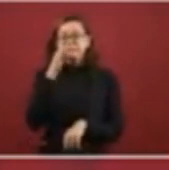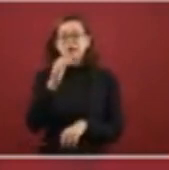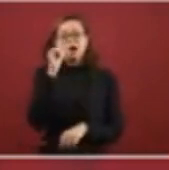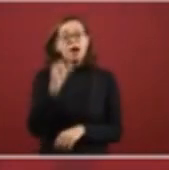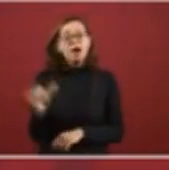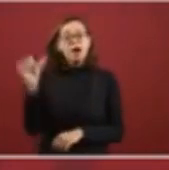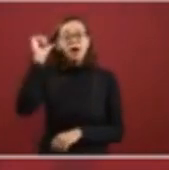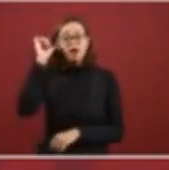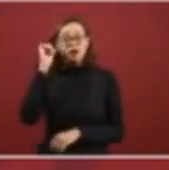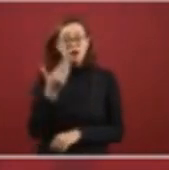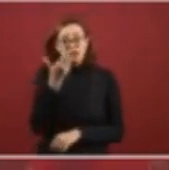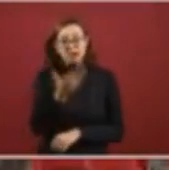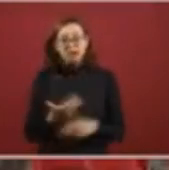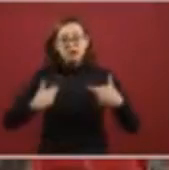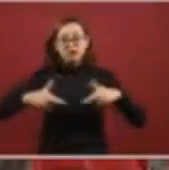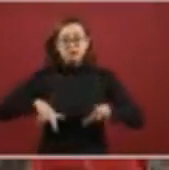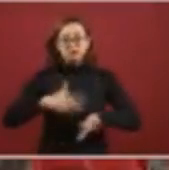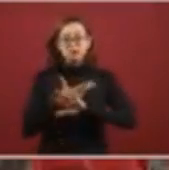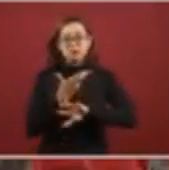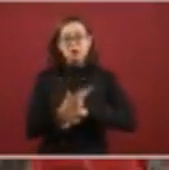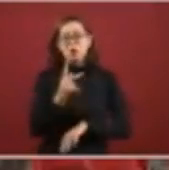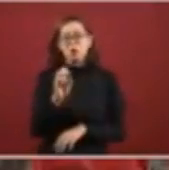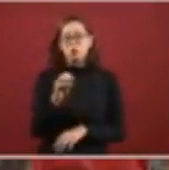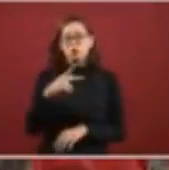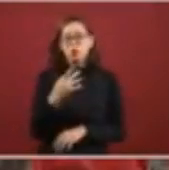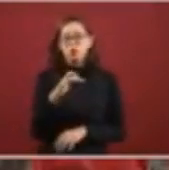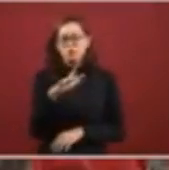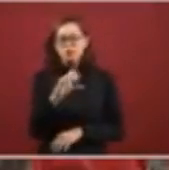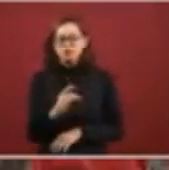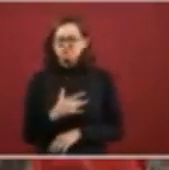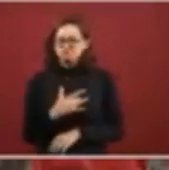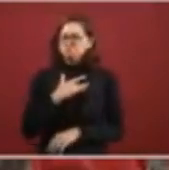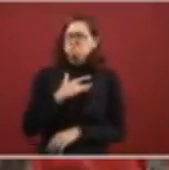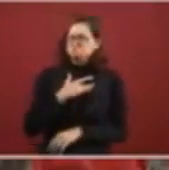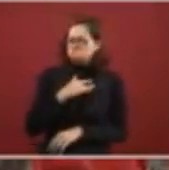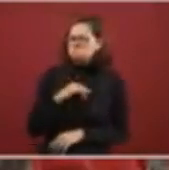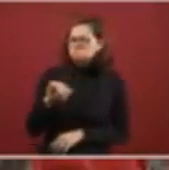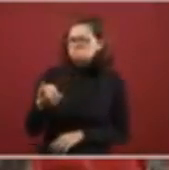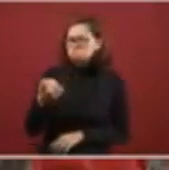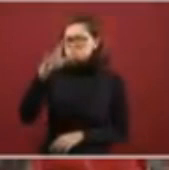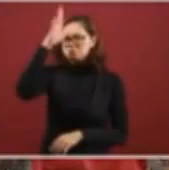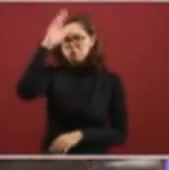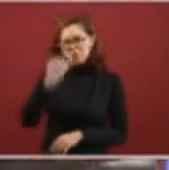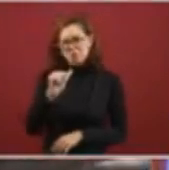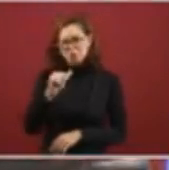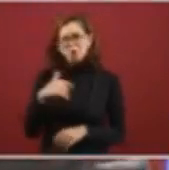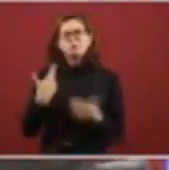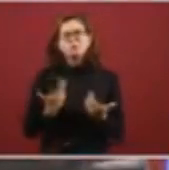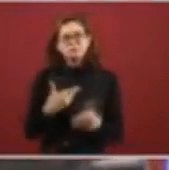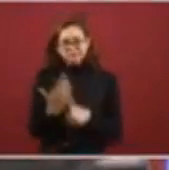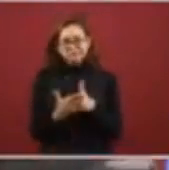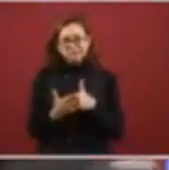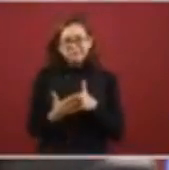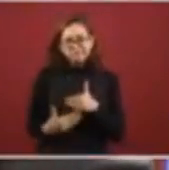discussed with us and we proposed it to Pompeo.